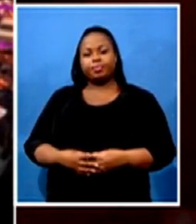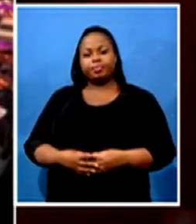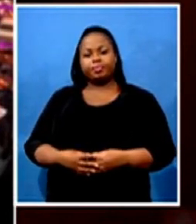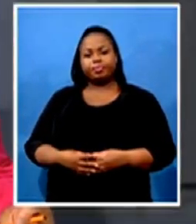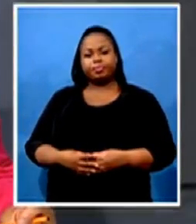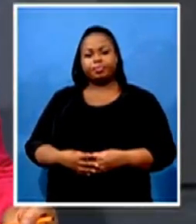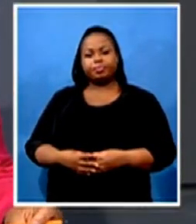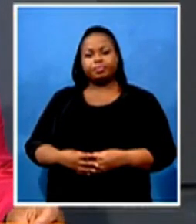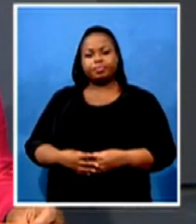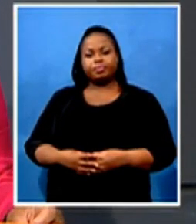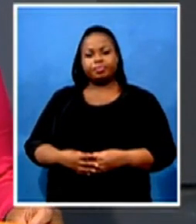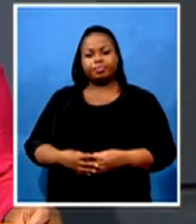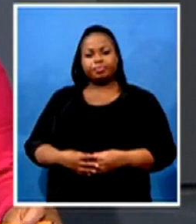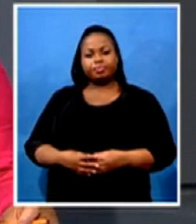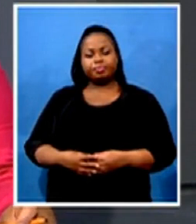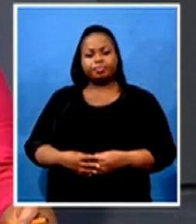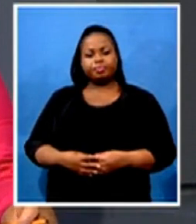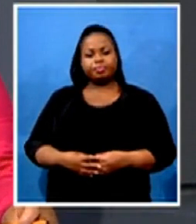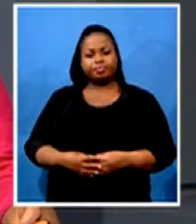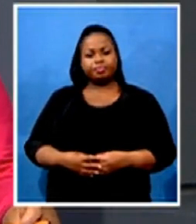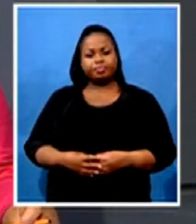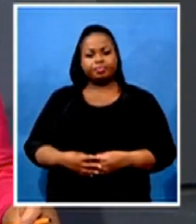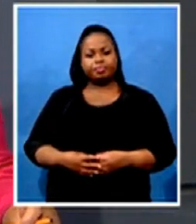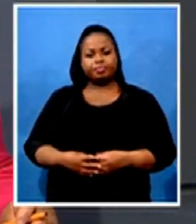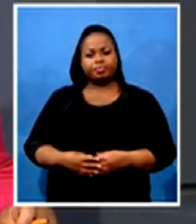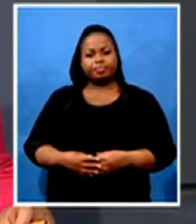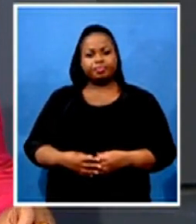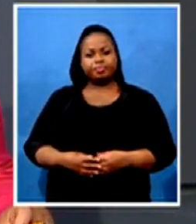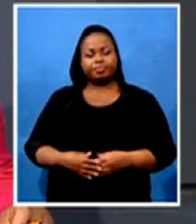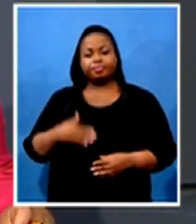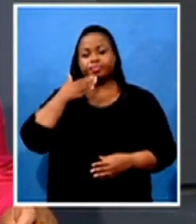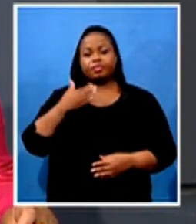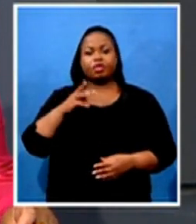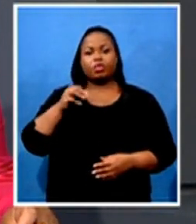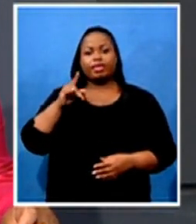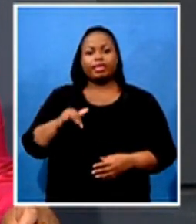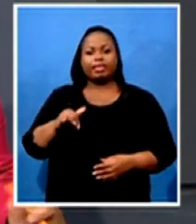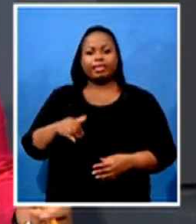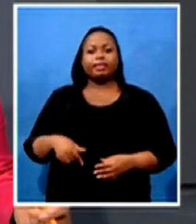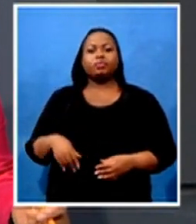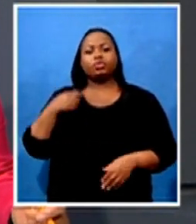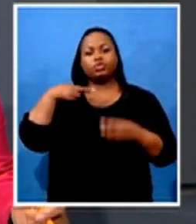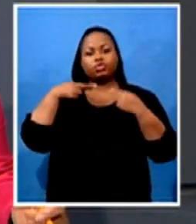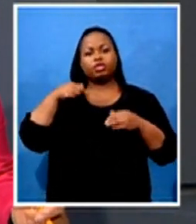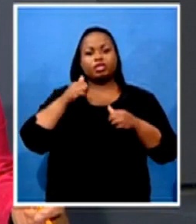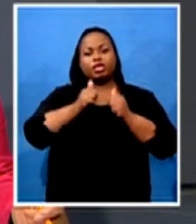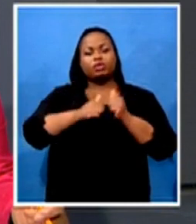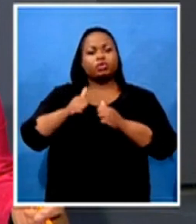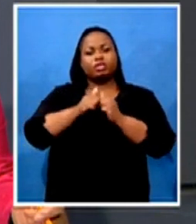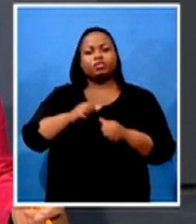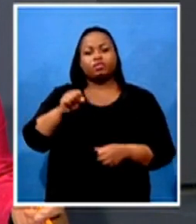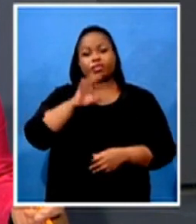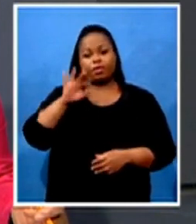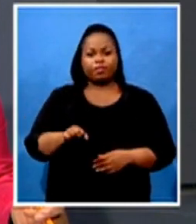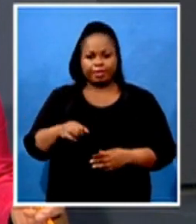to you then. Thank you so much. Wendy Albert's there with the Restaurant Association of South Africa. That conversation is linked to the